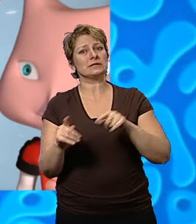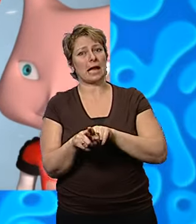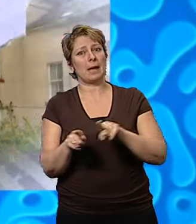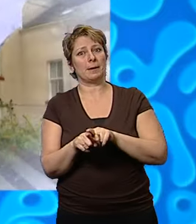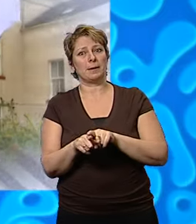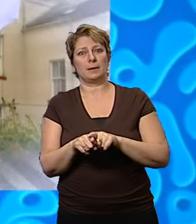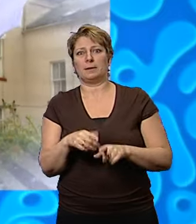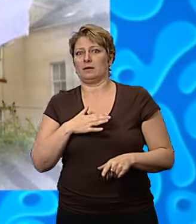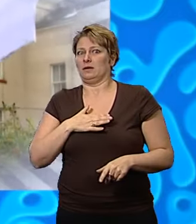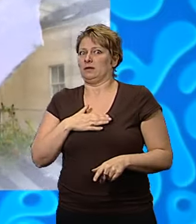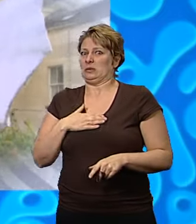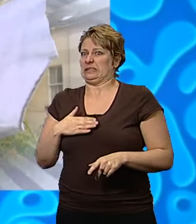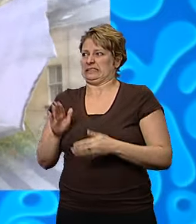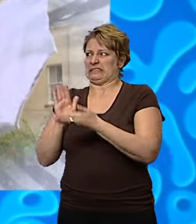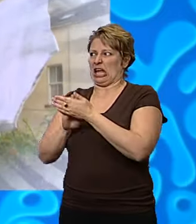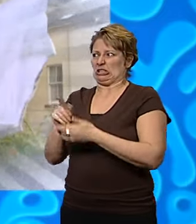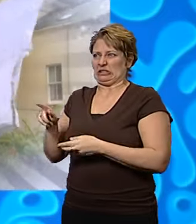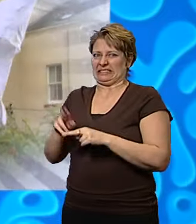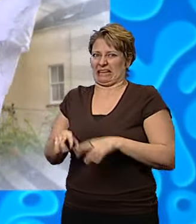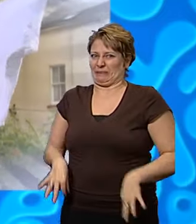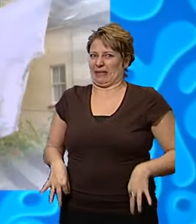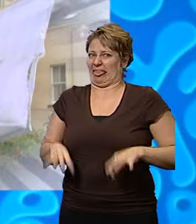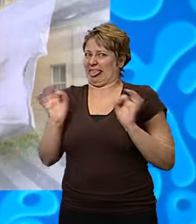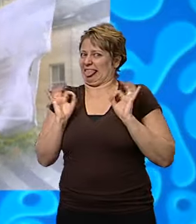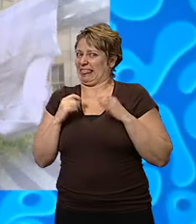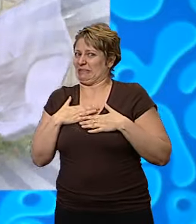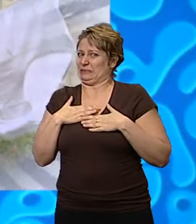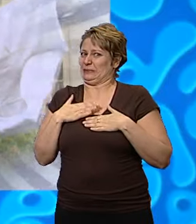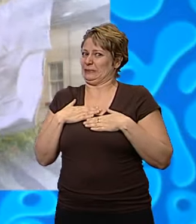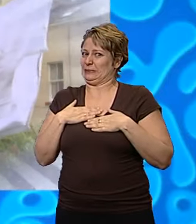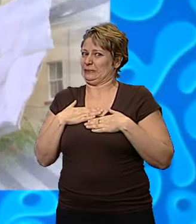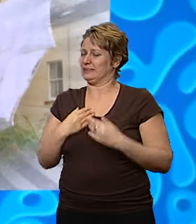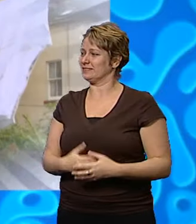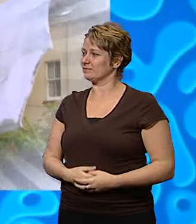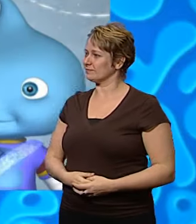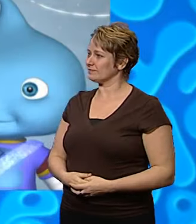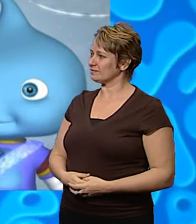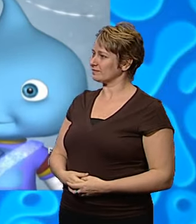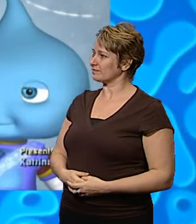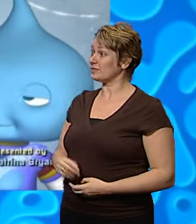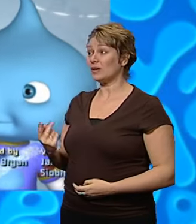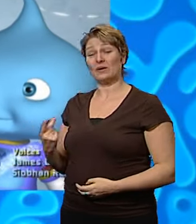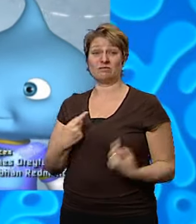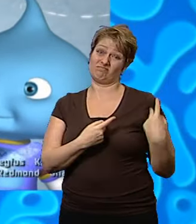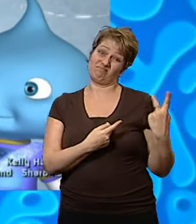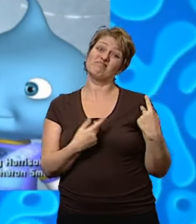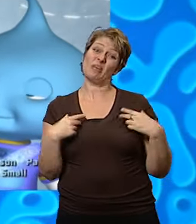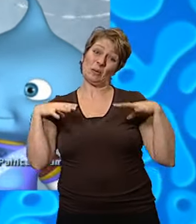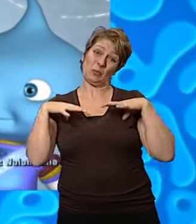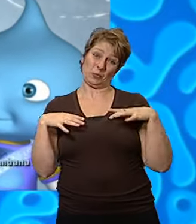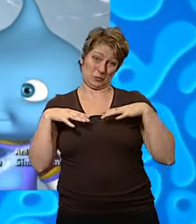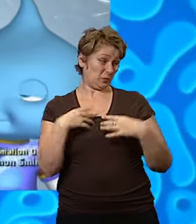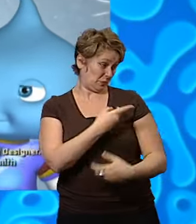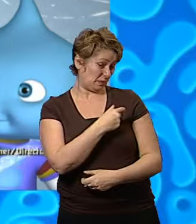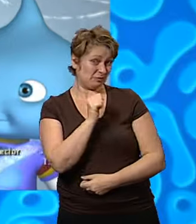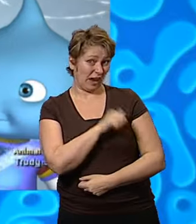too, you know. But I'm glad I didn't have to touch Dad's underpants that were hanging on the washing line. Well, we've had a bit of an easy